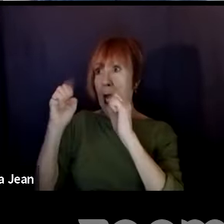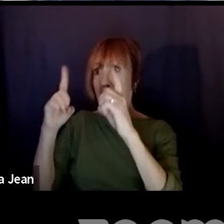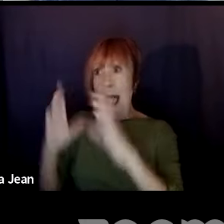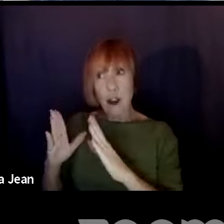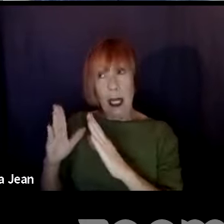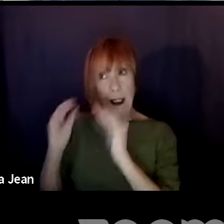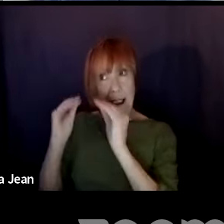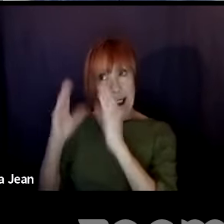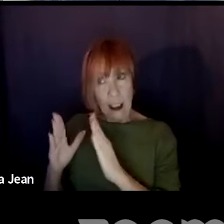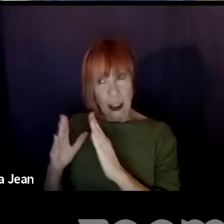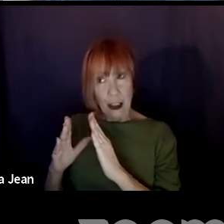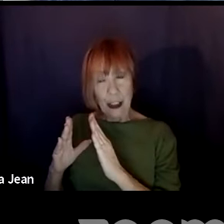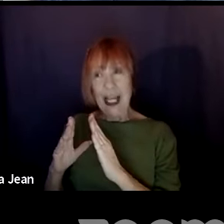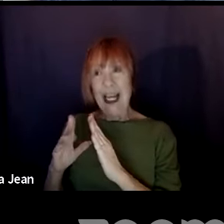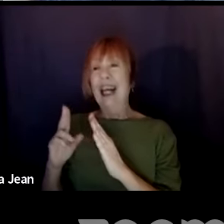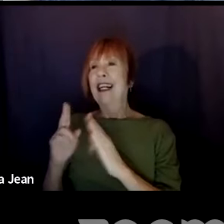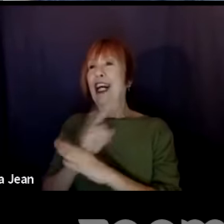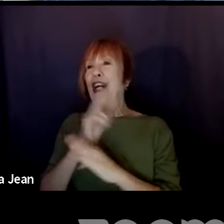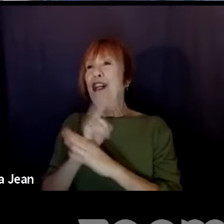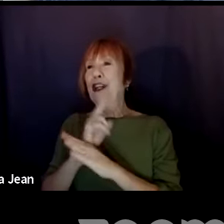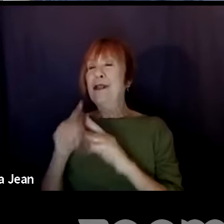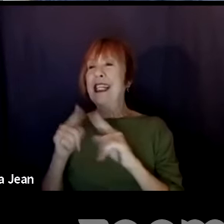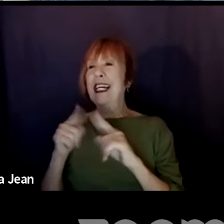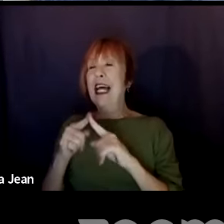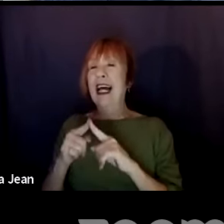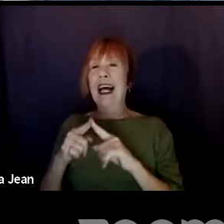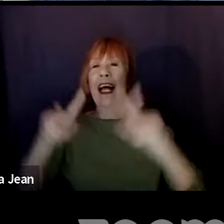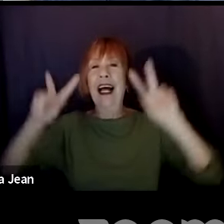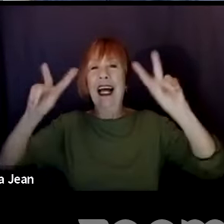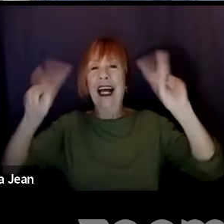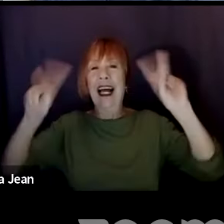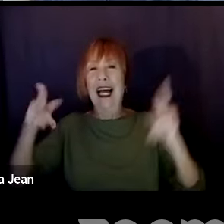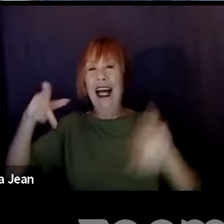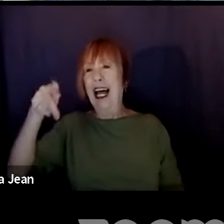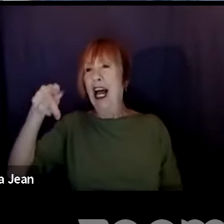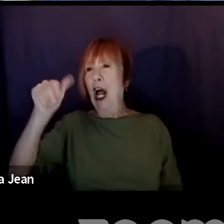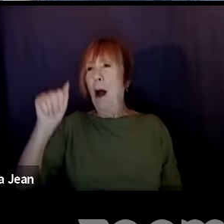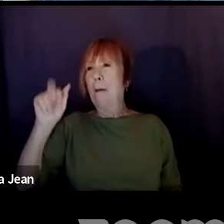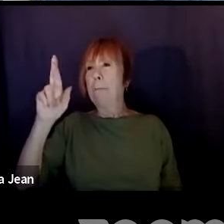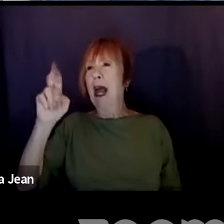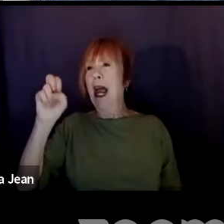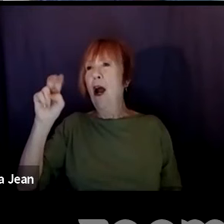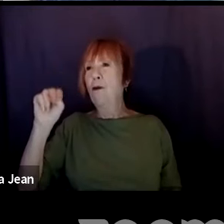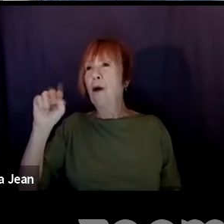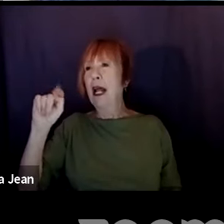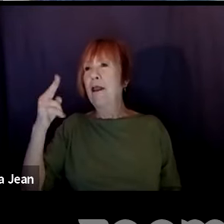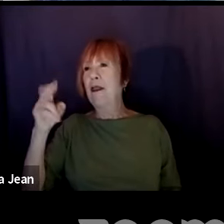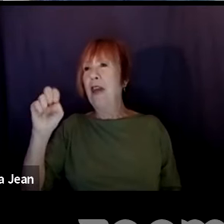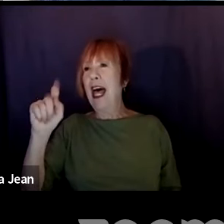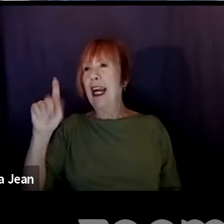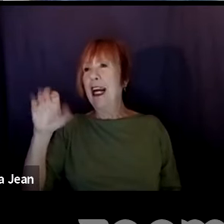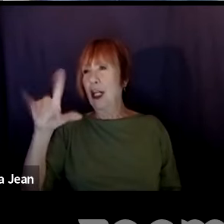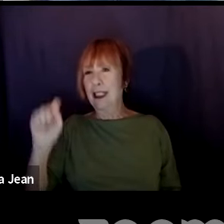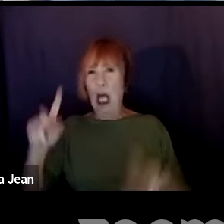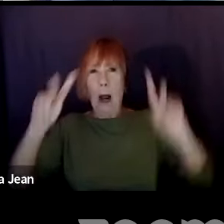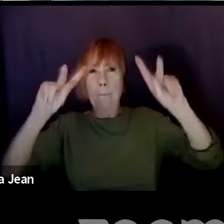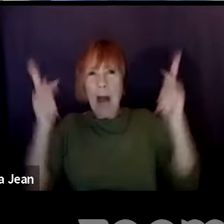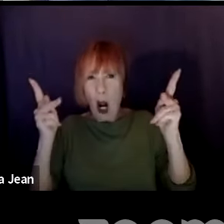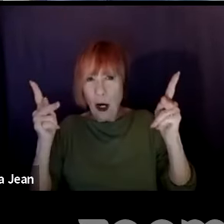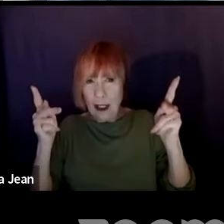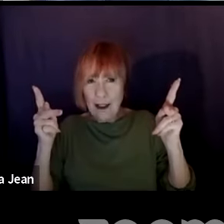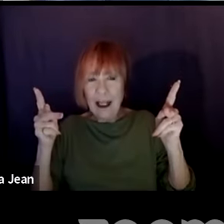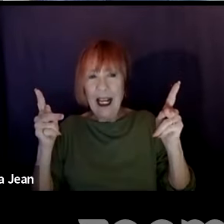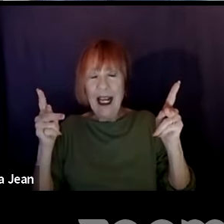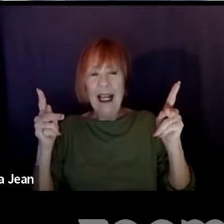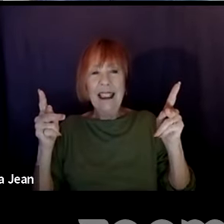parenthetical, that magic little space underneath the character name and the dialogue where people will often say